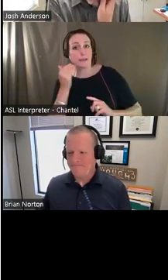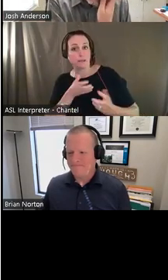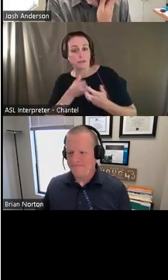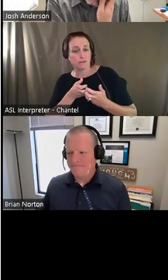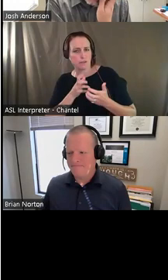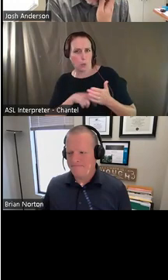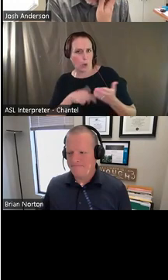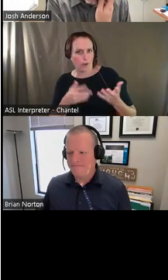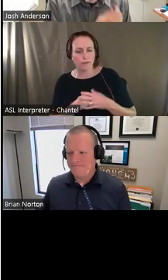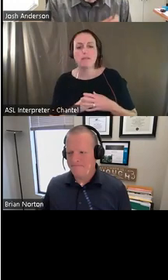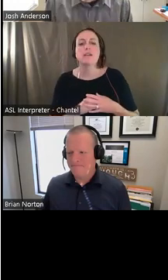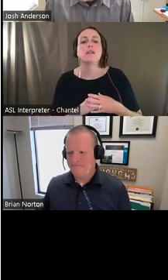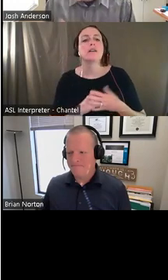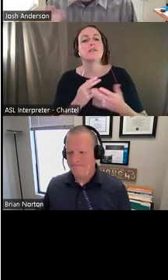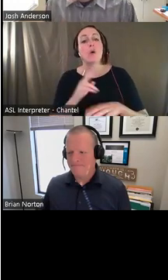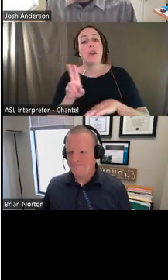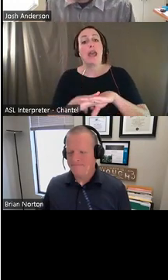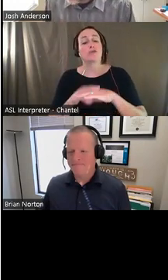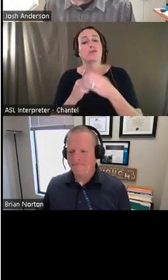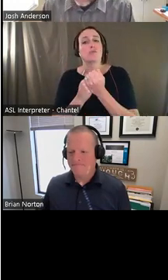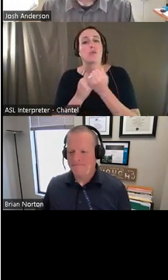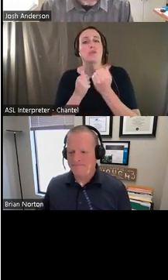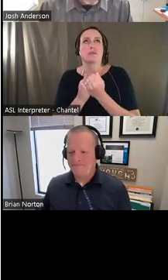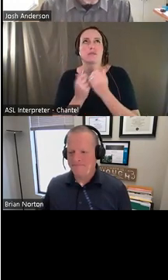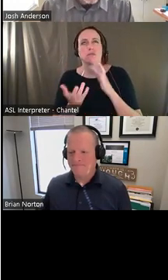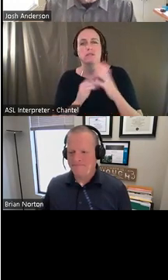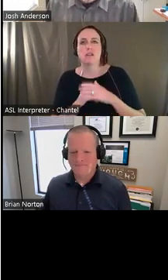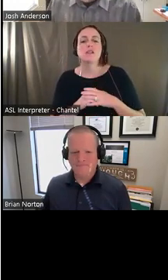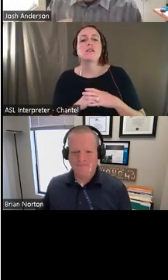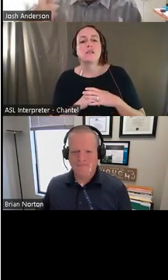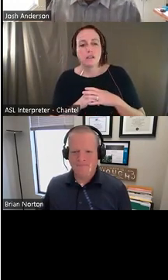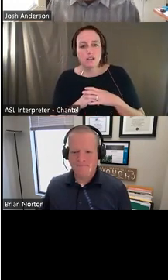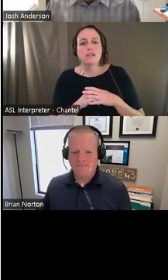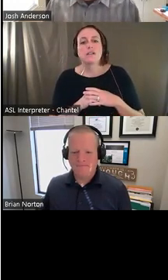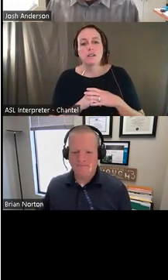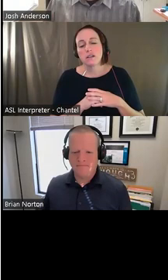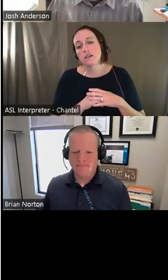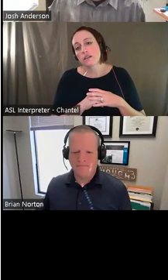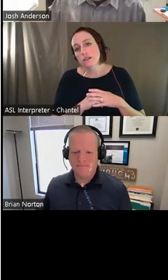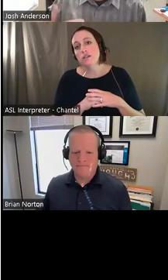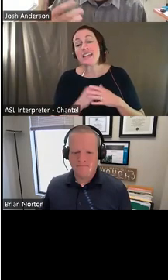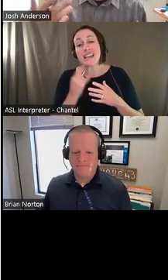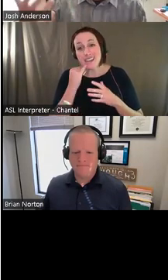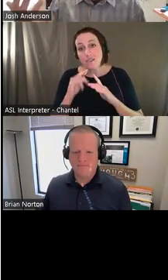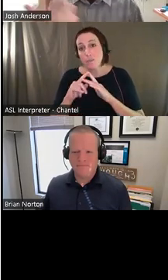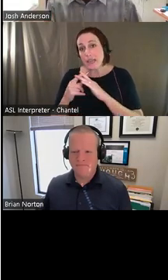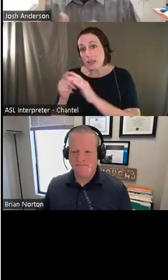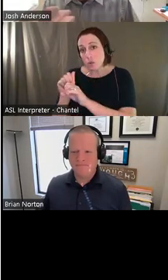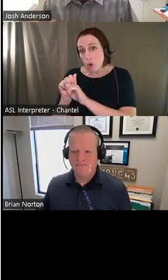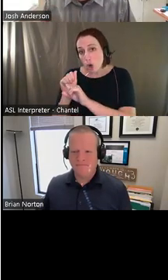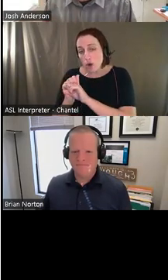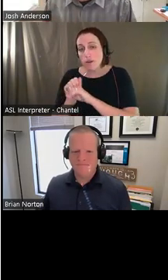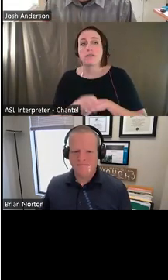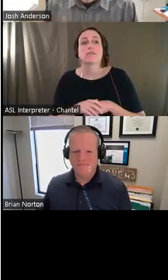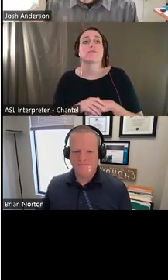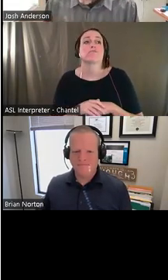supports is, is kind of twofold. One, by the time, especially if they're entering the world of work, or they're on a